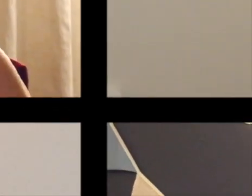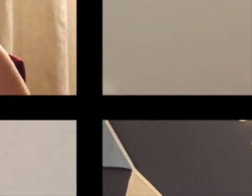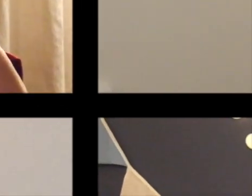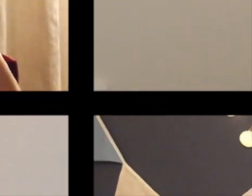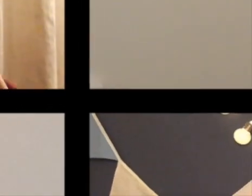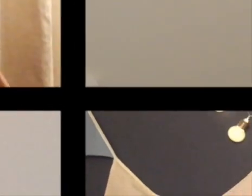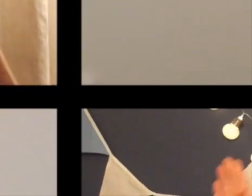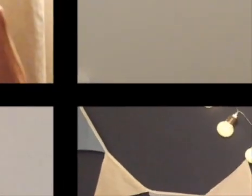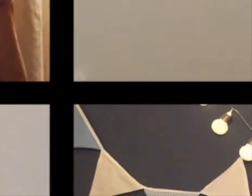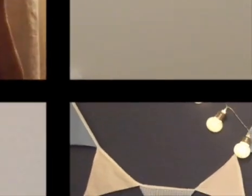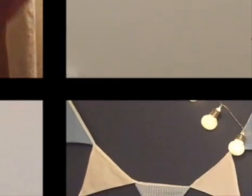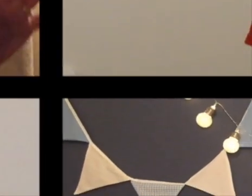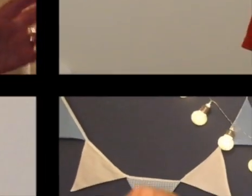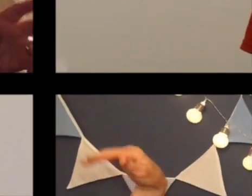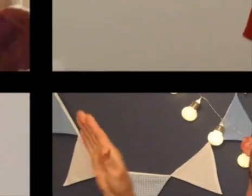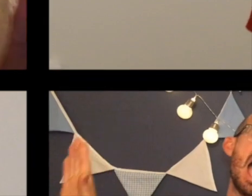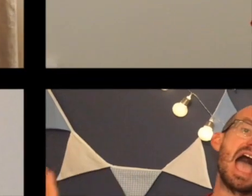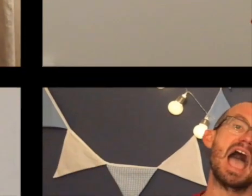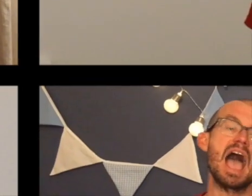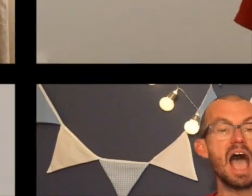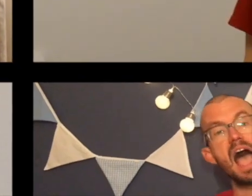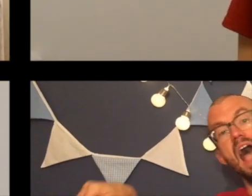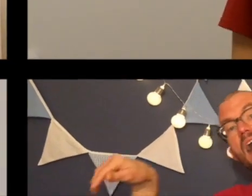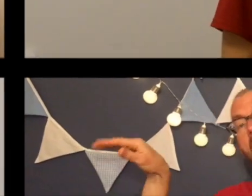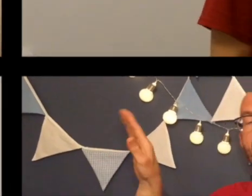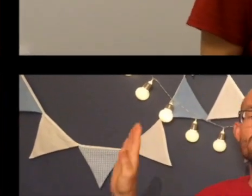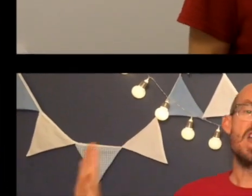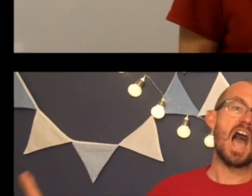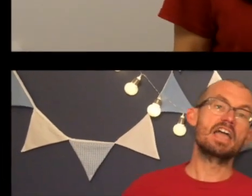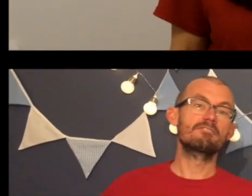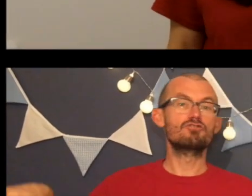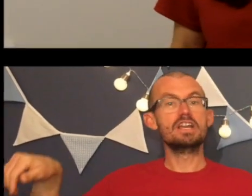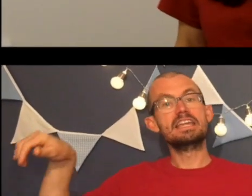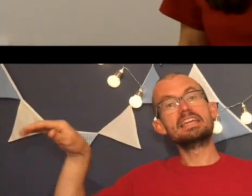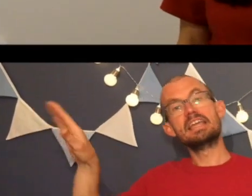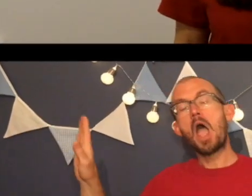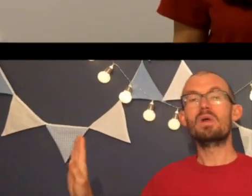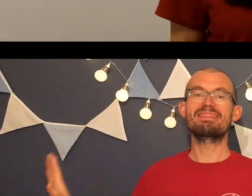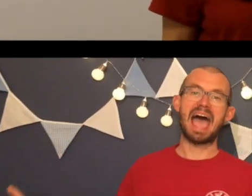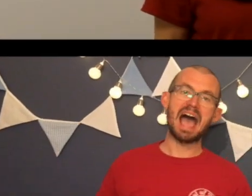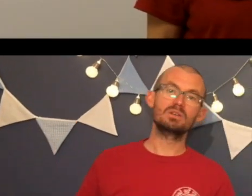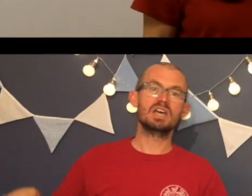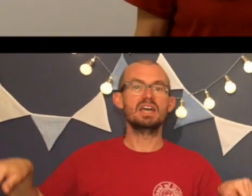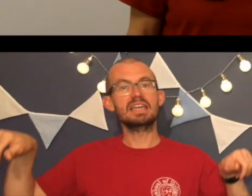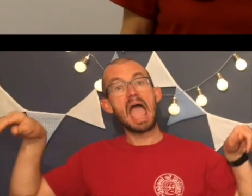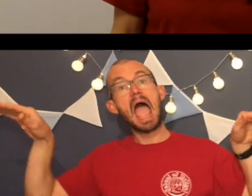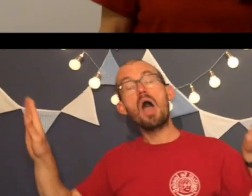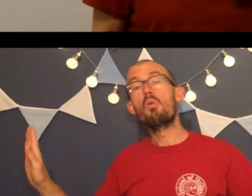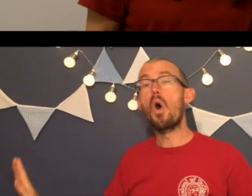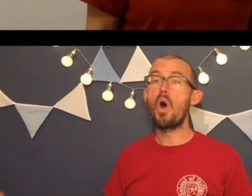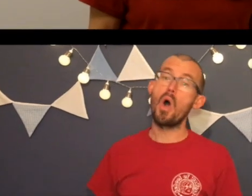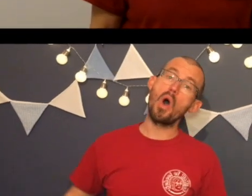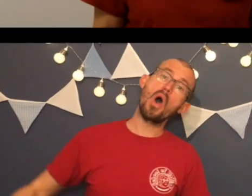Birds flying in the air, flying free without a